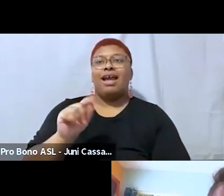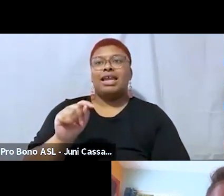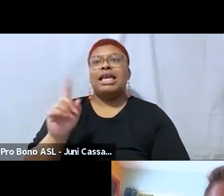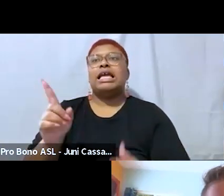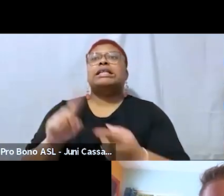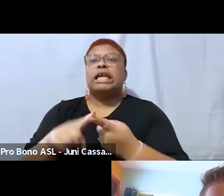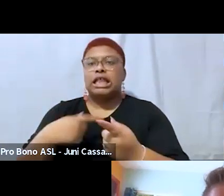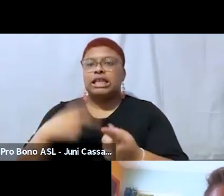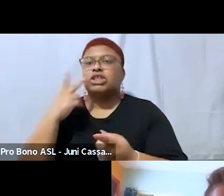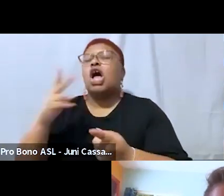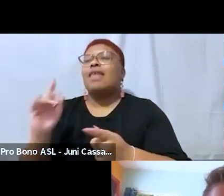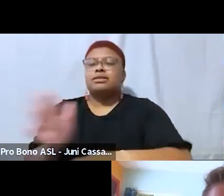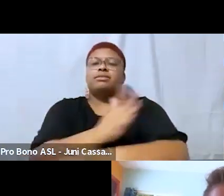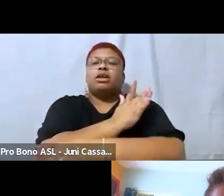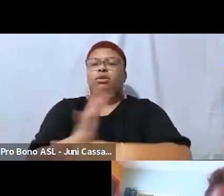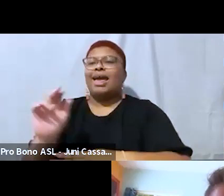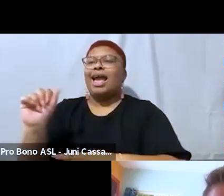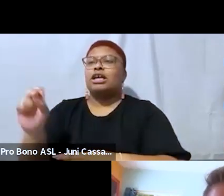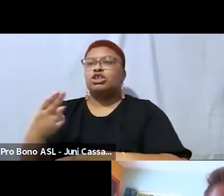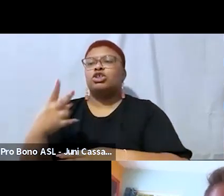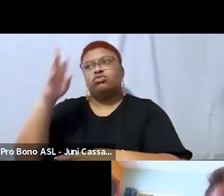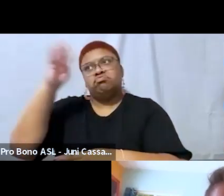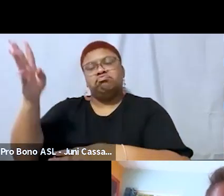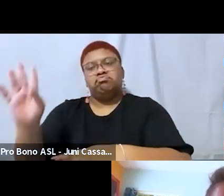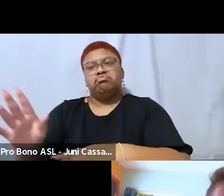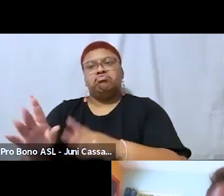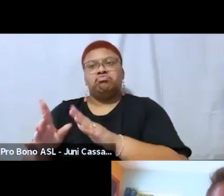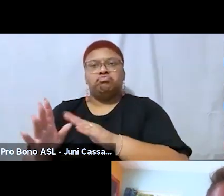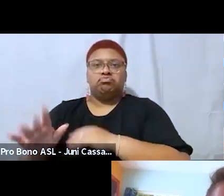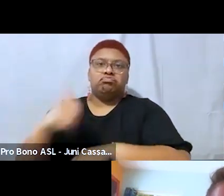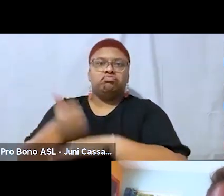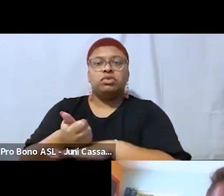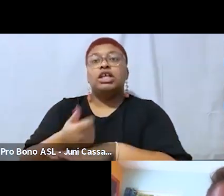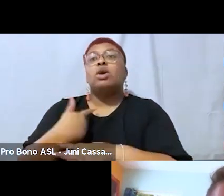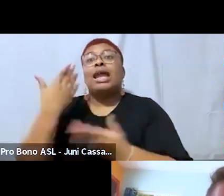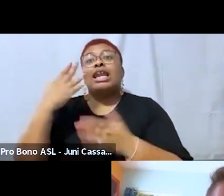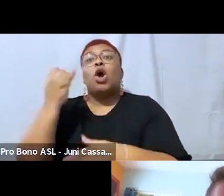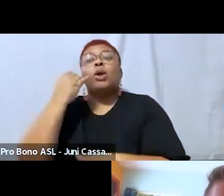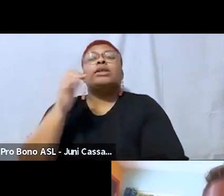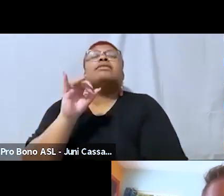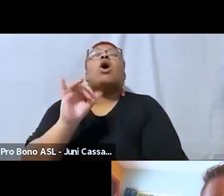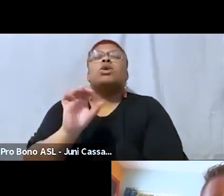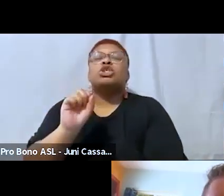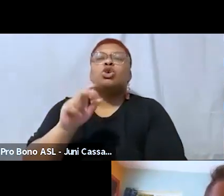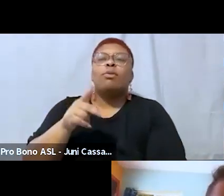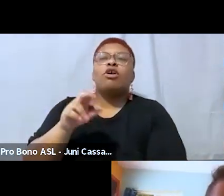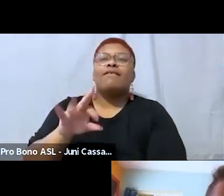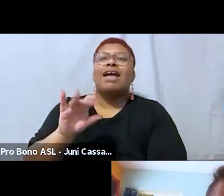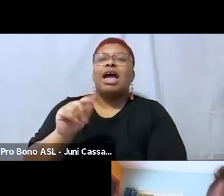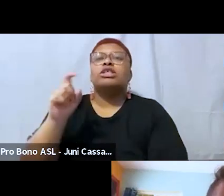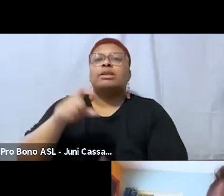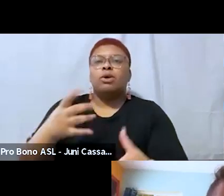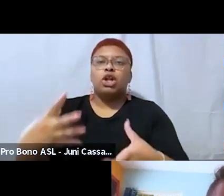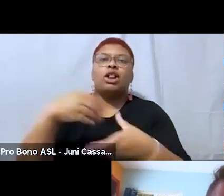um ash uh put forth and so i didn't know that super fat was meant to include that i've always seen it